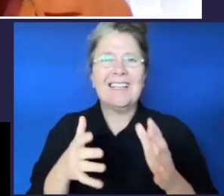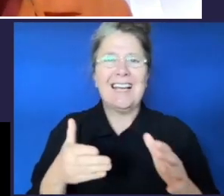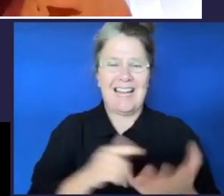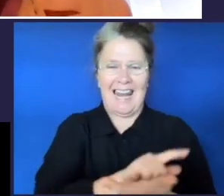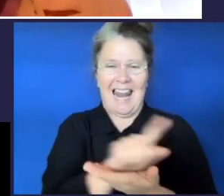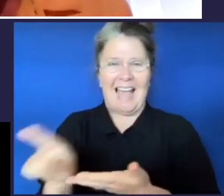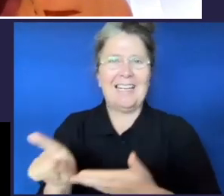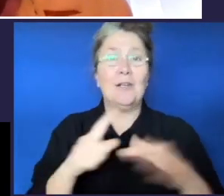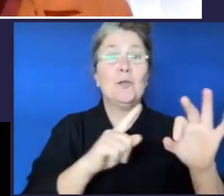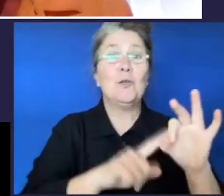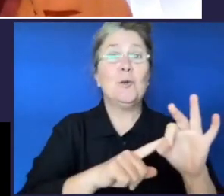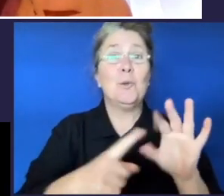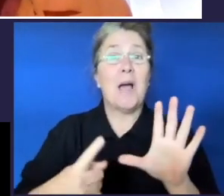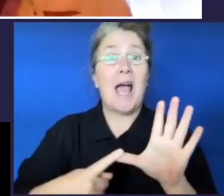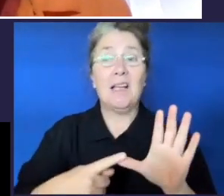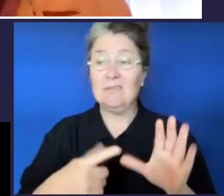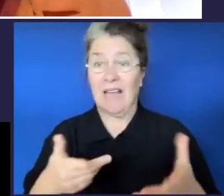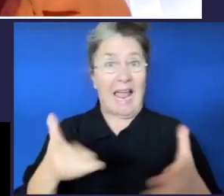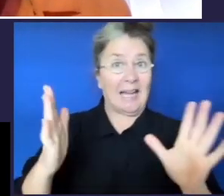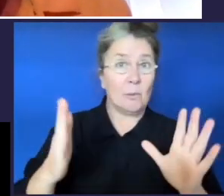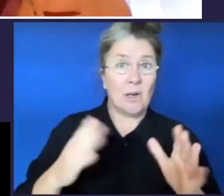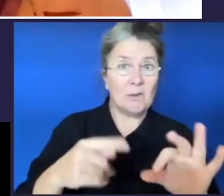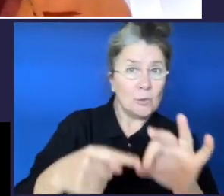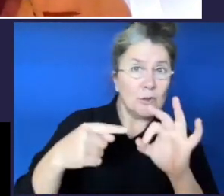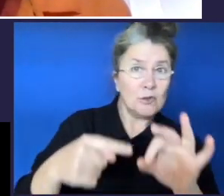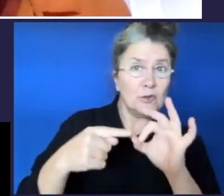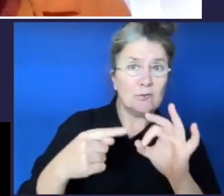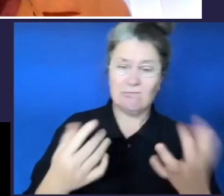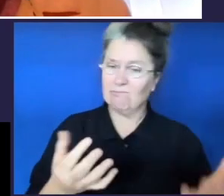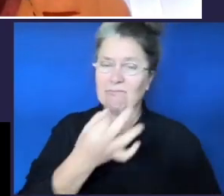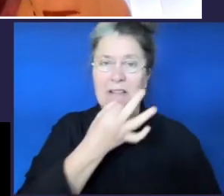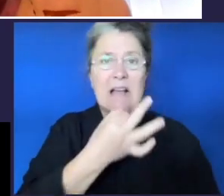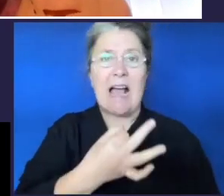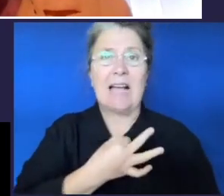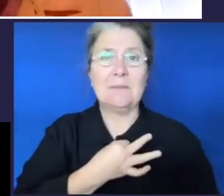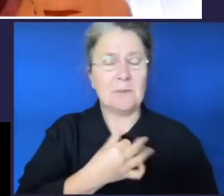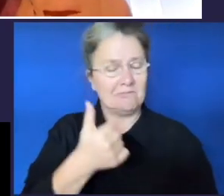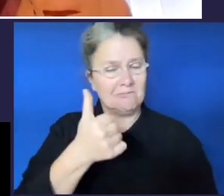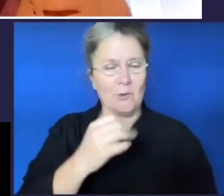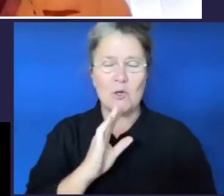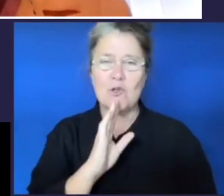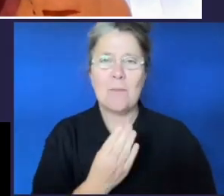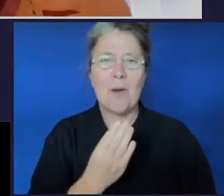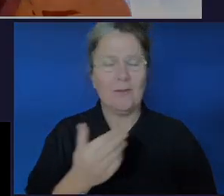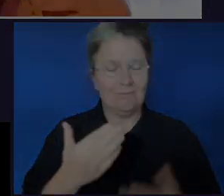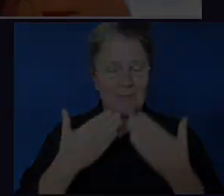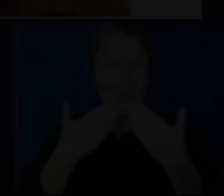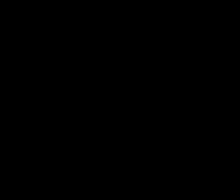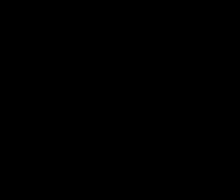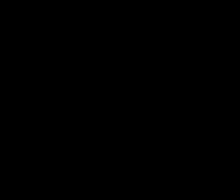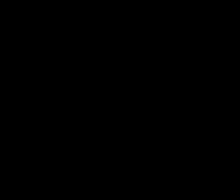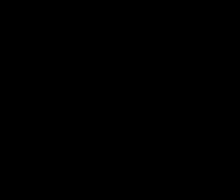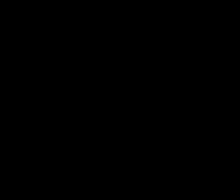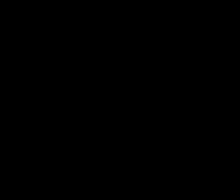so anyone got any questions you just throw them my way uh thank you very much